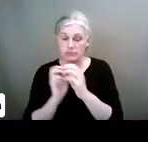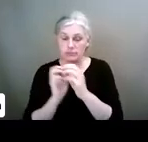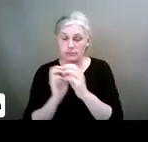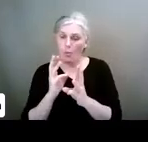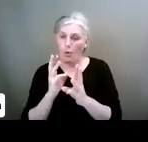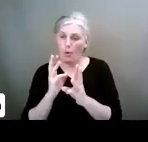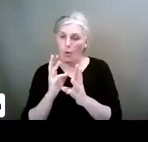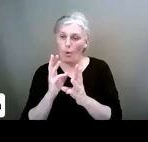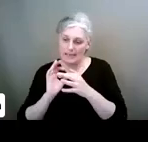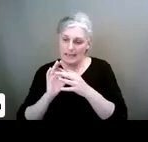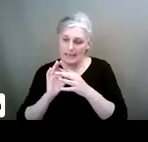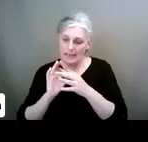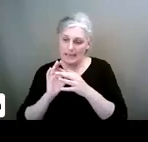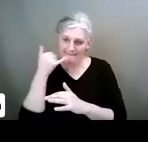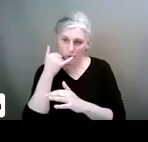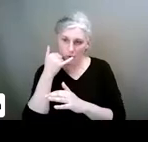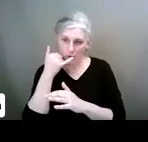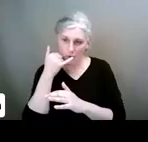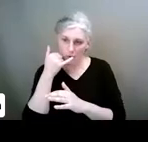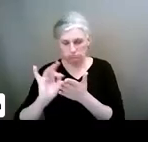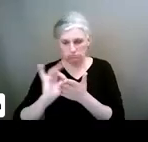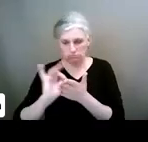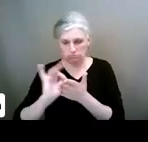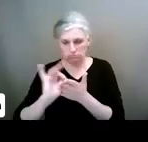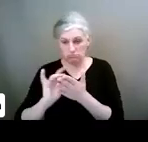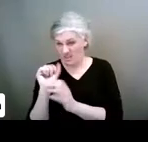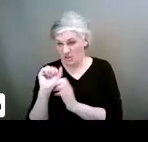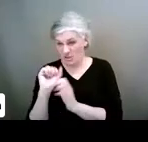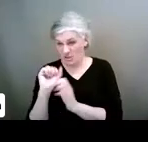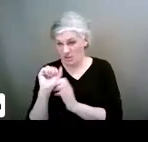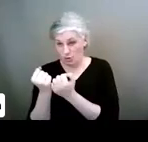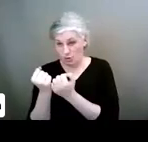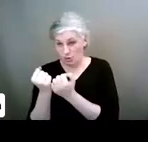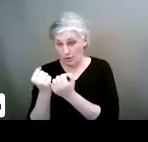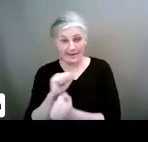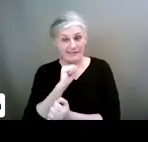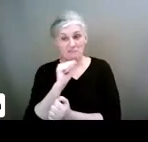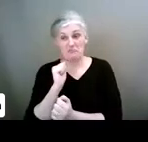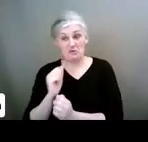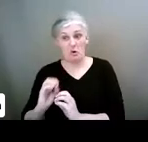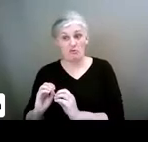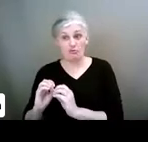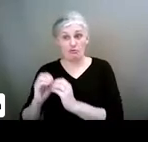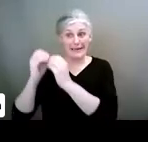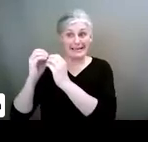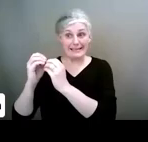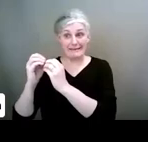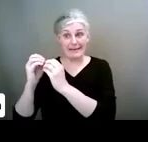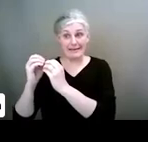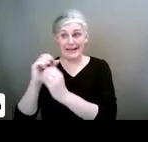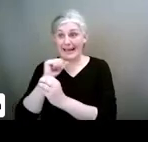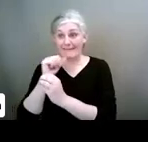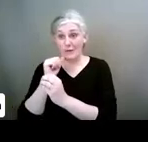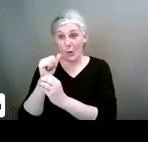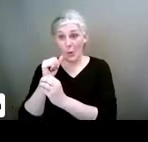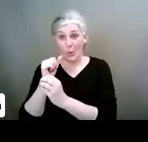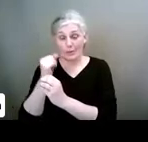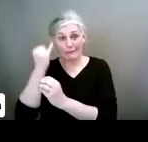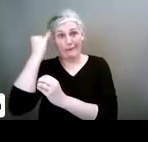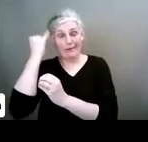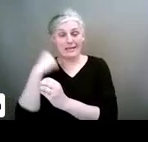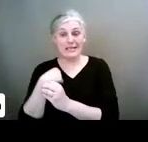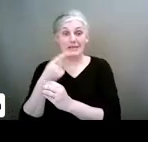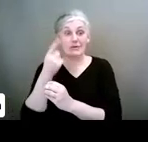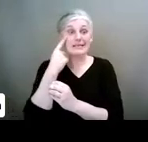productivity. Very little on social. And I have absolutely no creativity. Now, if I look at my kids, different